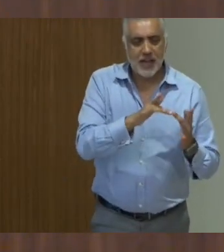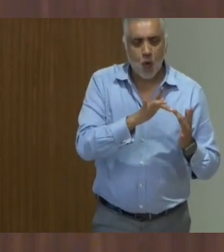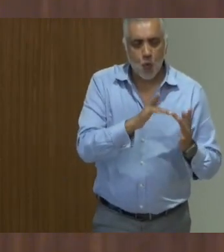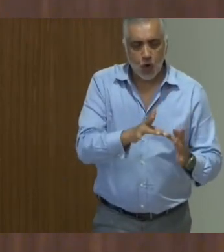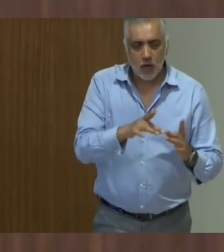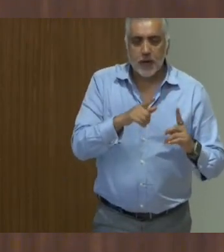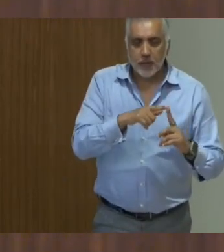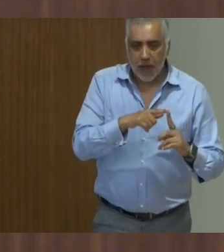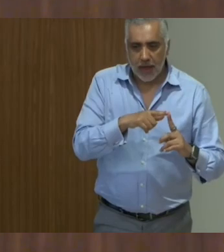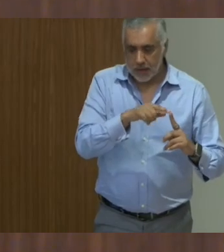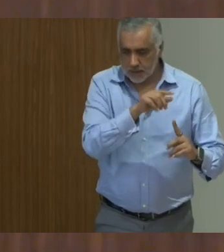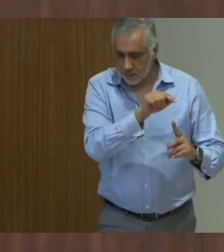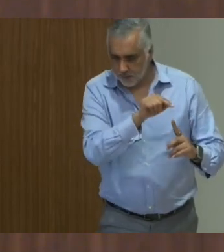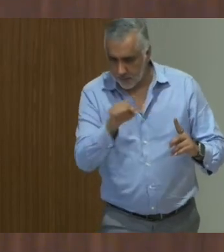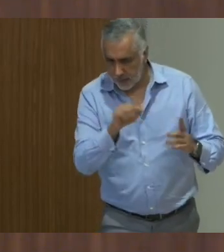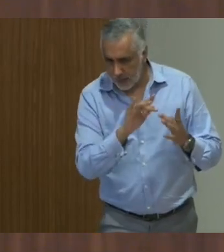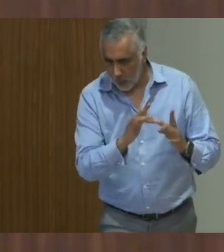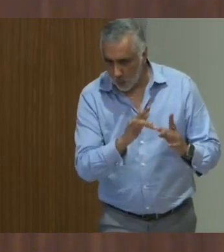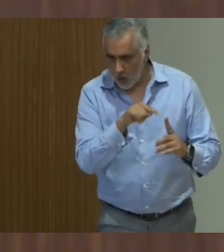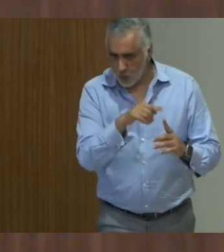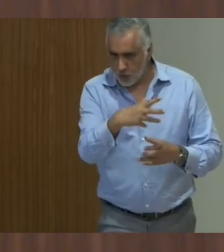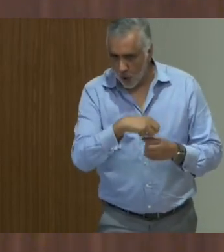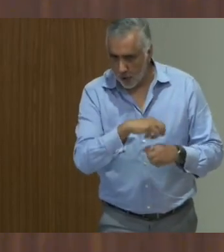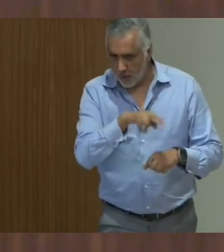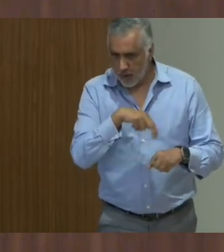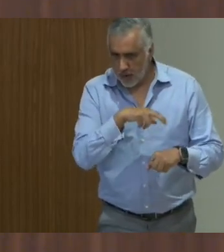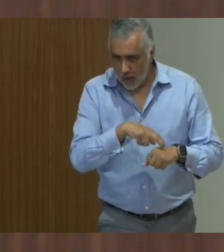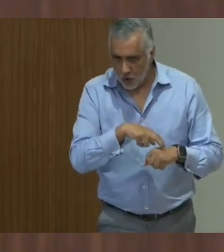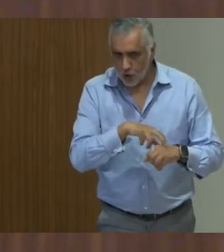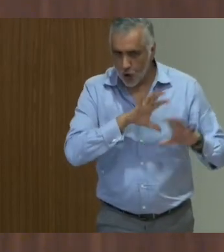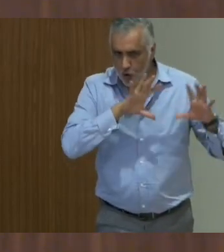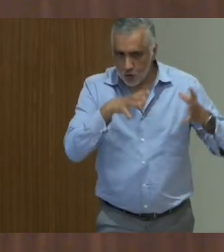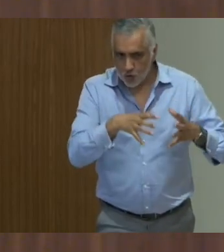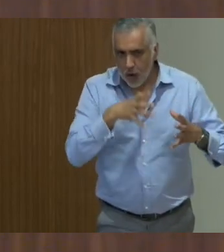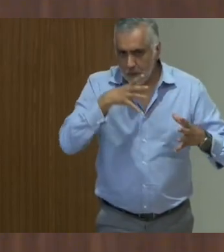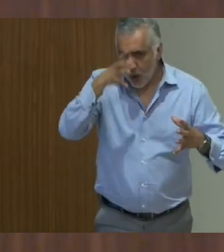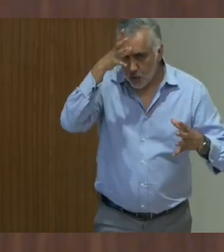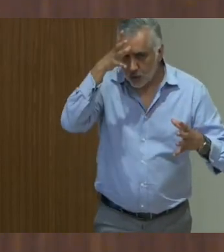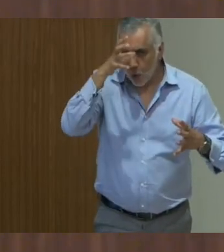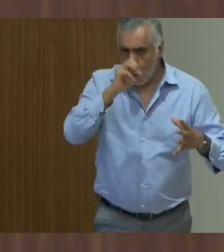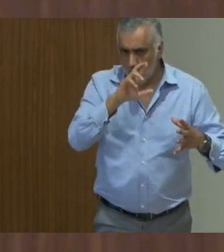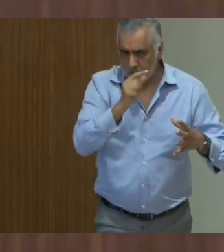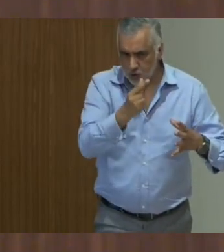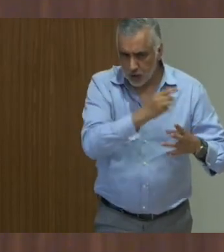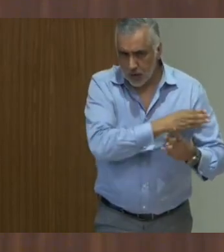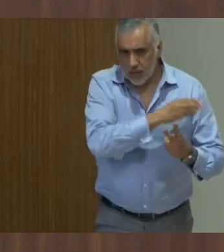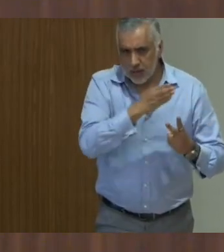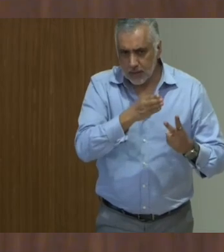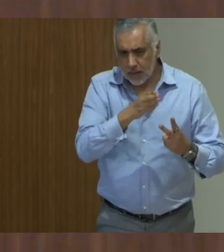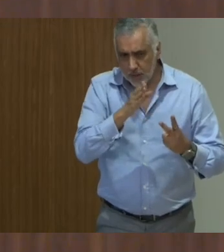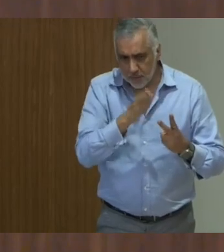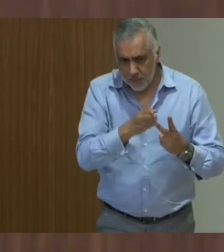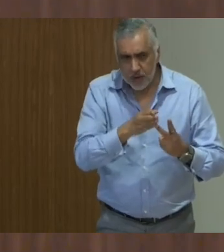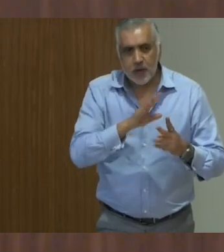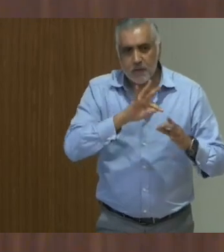Parivar Bengal, which is part of the National Confederation of Parents Organizations. So, it's basically a family